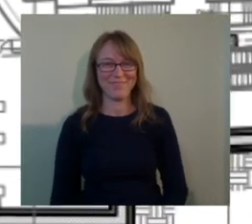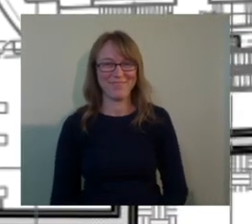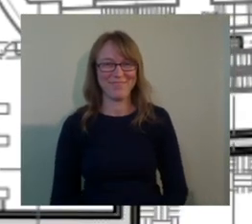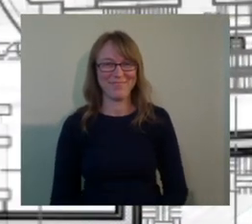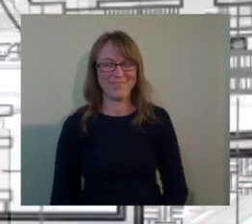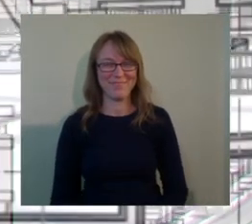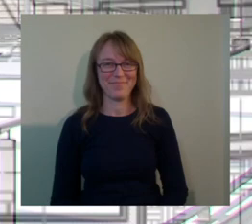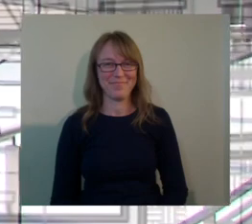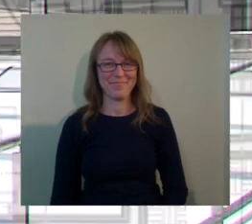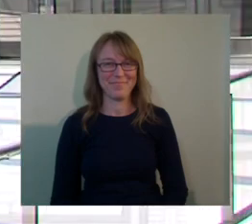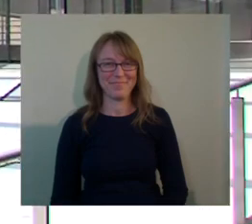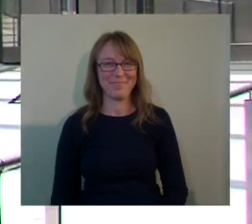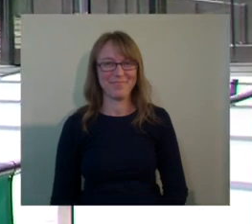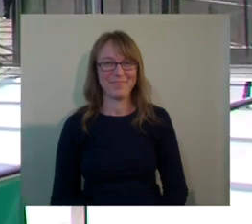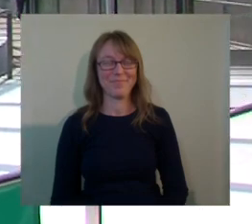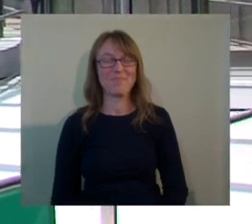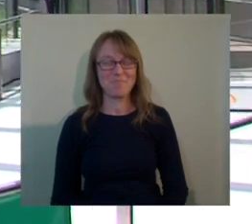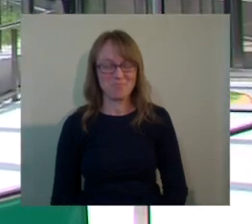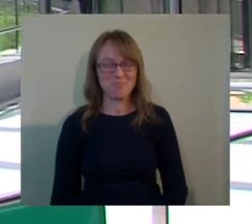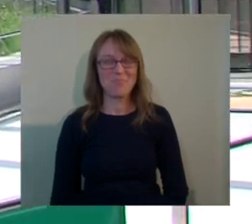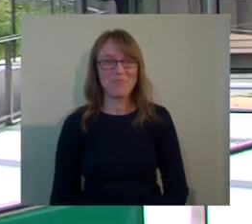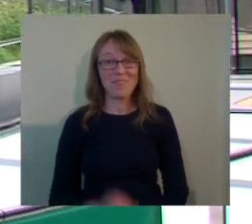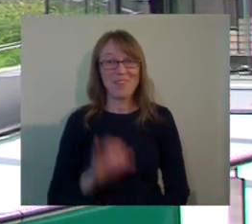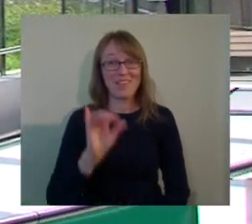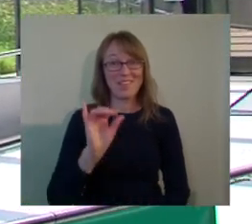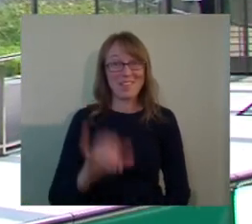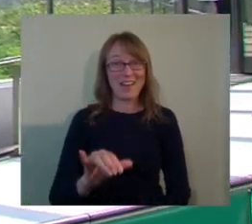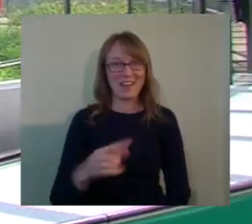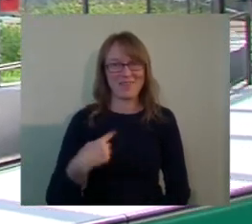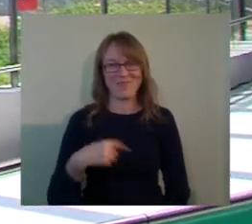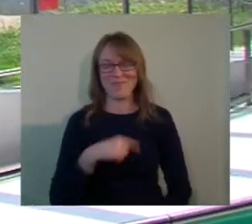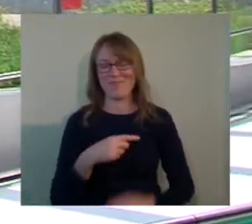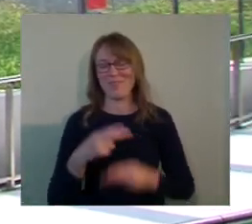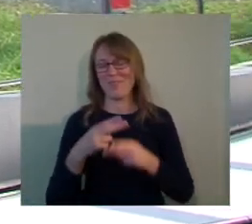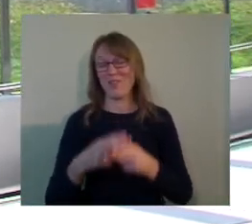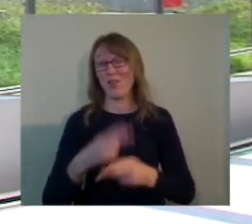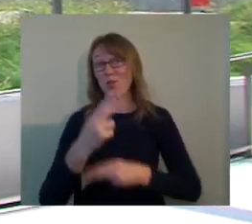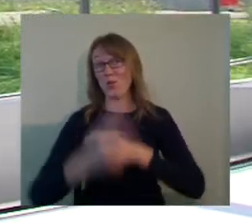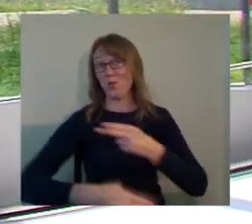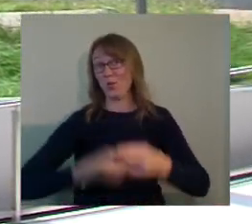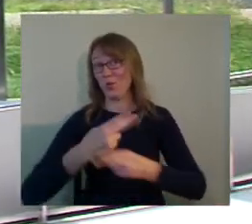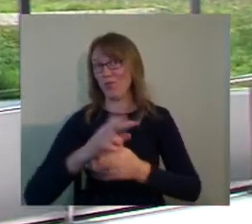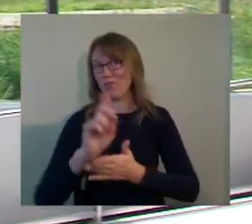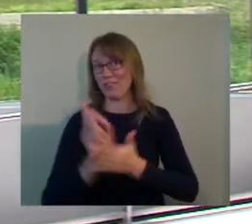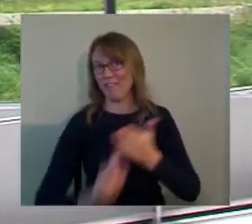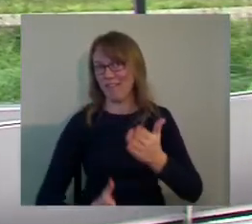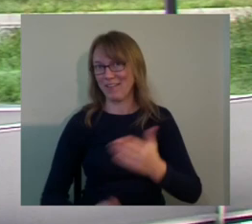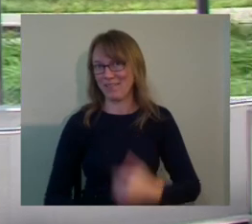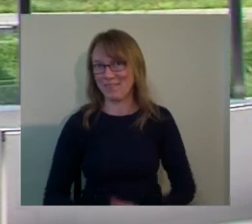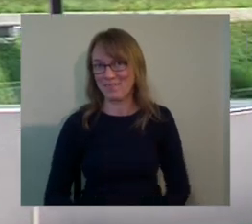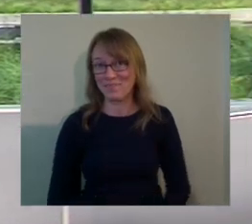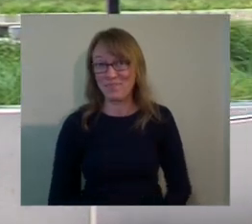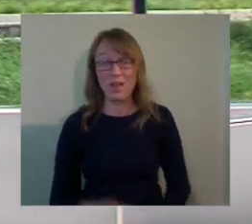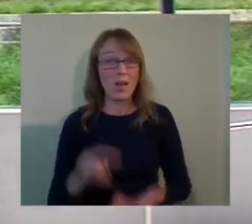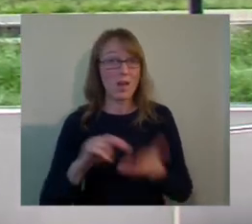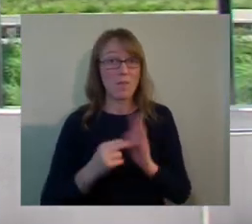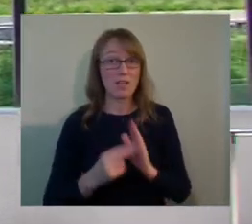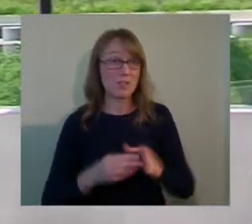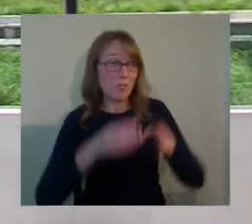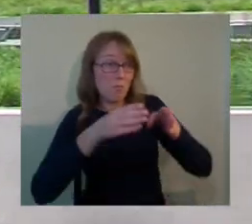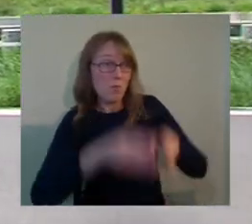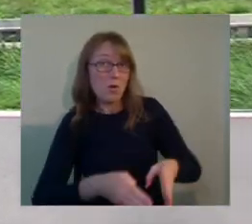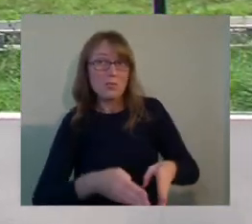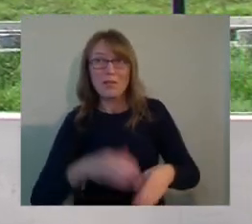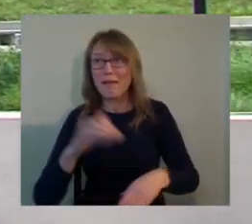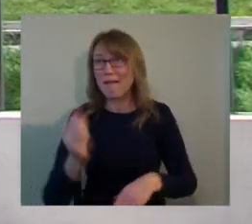of the museums. And so we call that universal design. That is to say that a person, any person, but